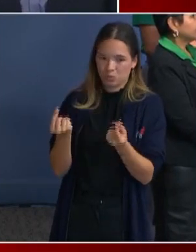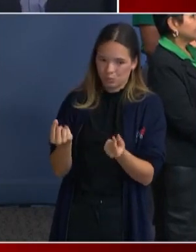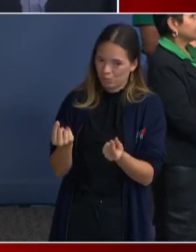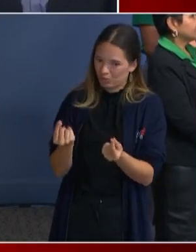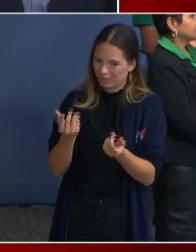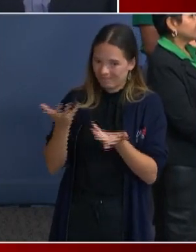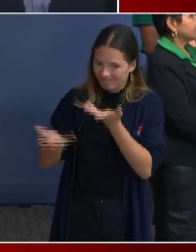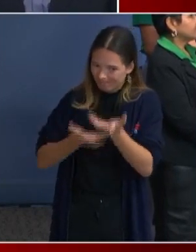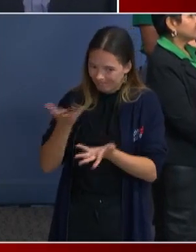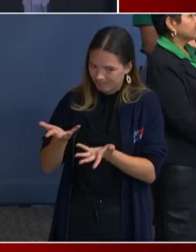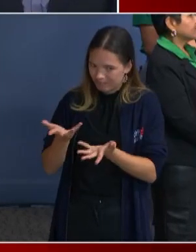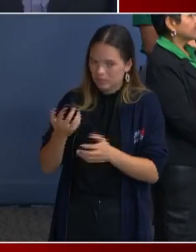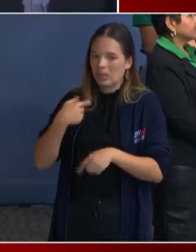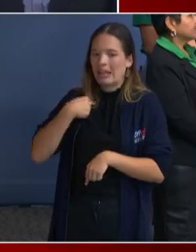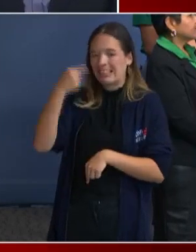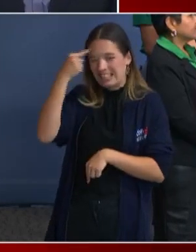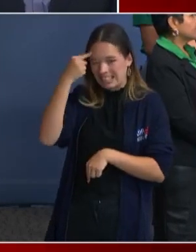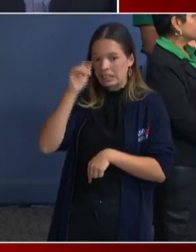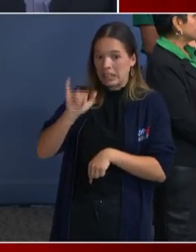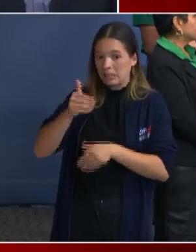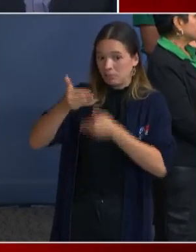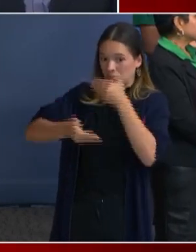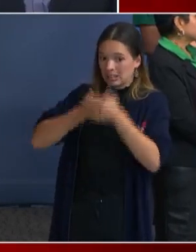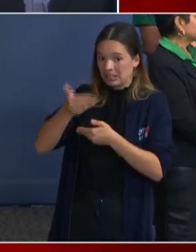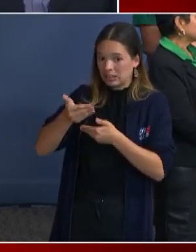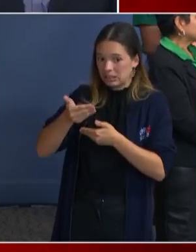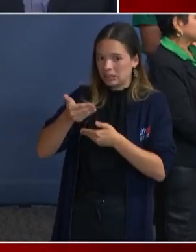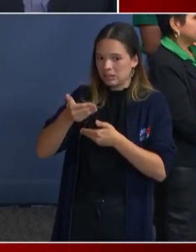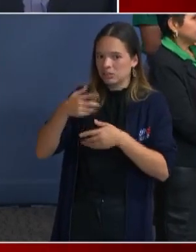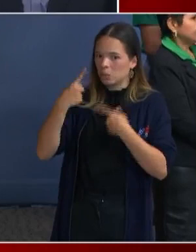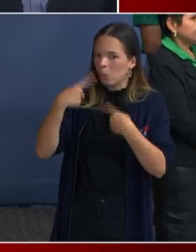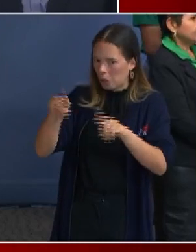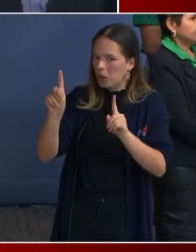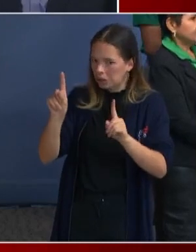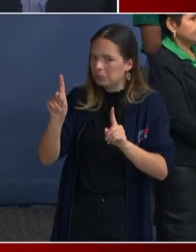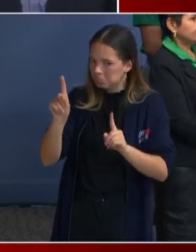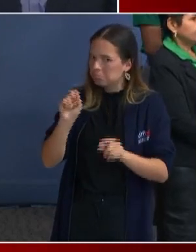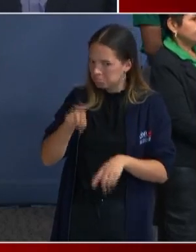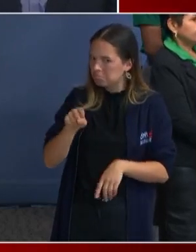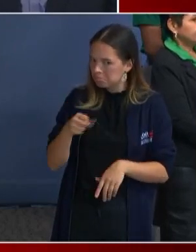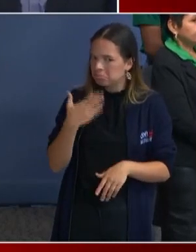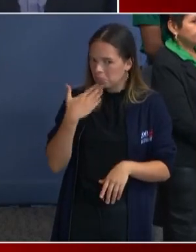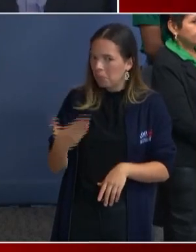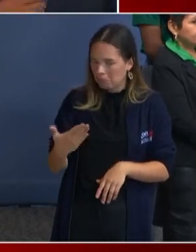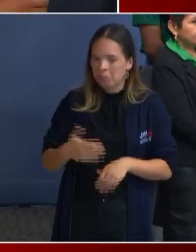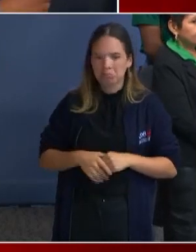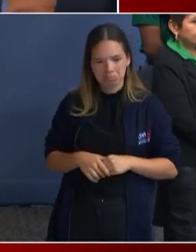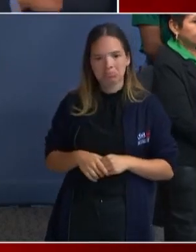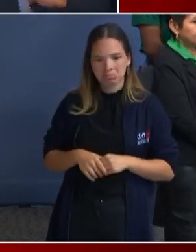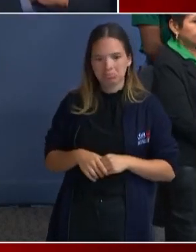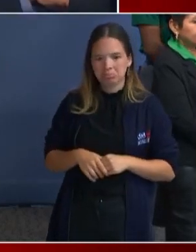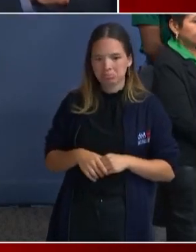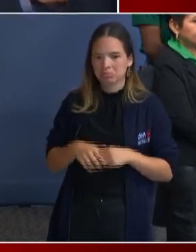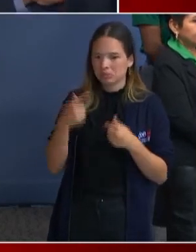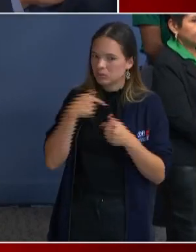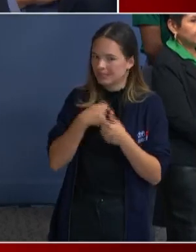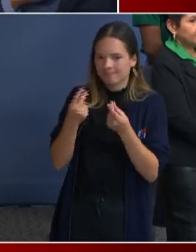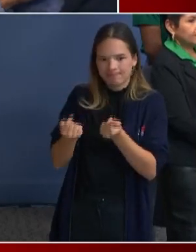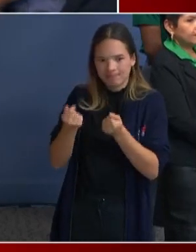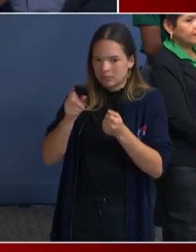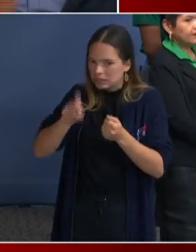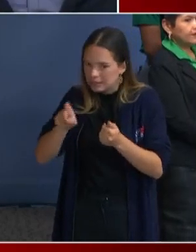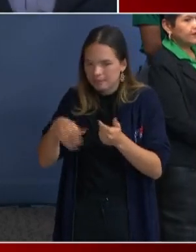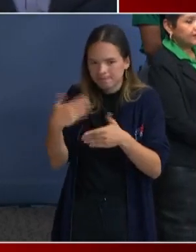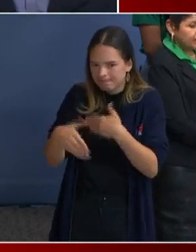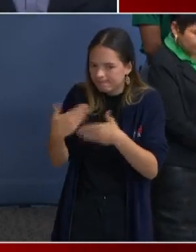that is a process that works well to deal with the immediate needs of arriving folks from Texas